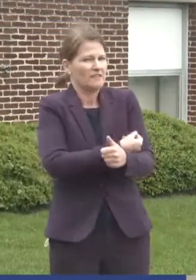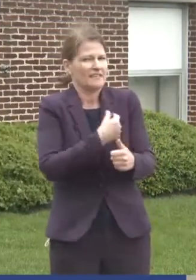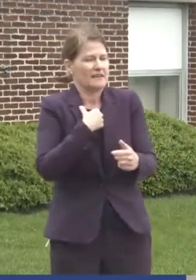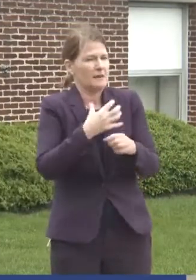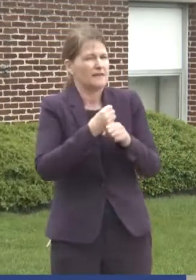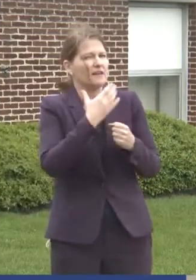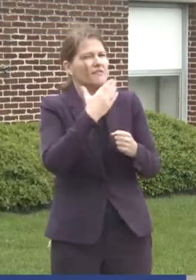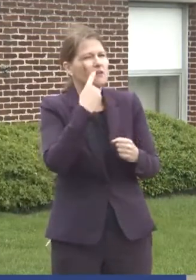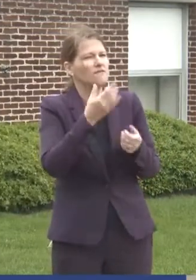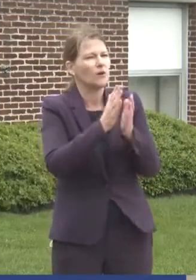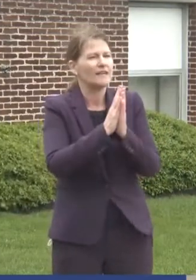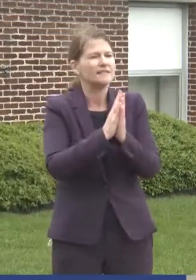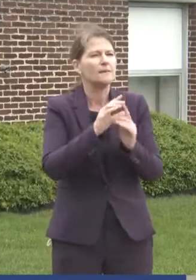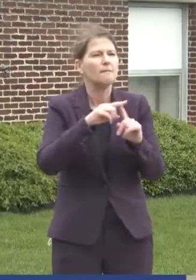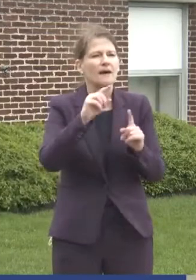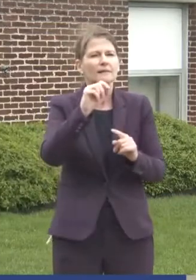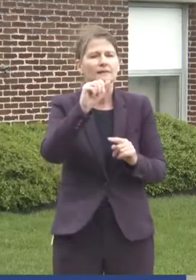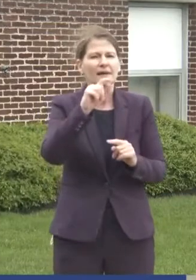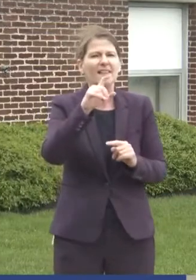But Allison, why don't I ask you?